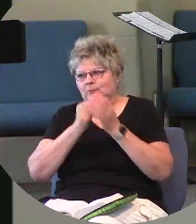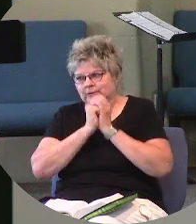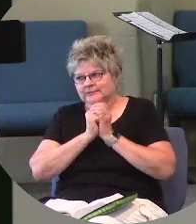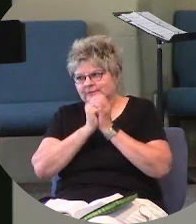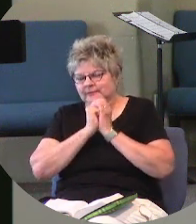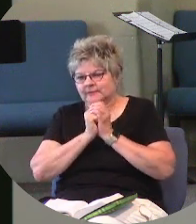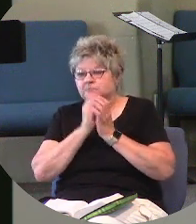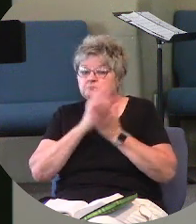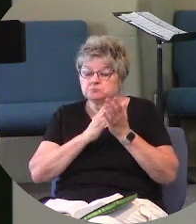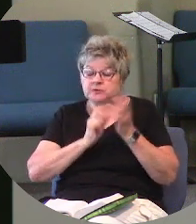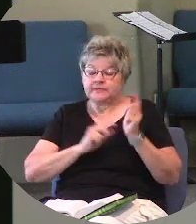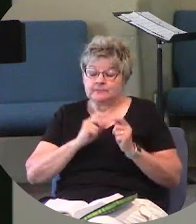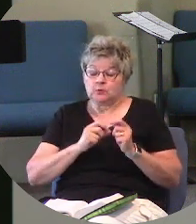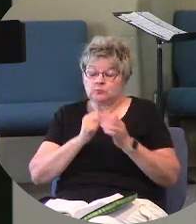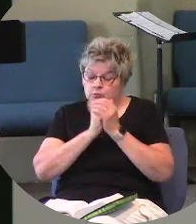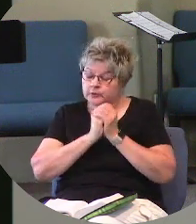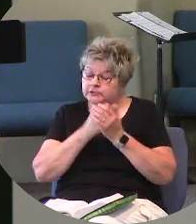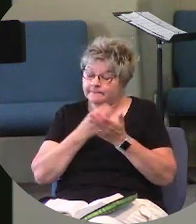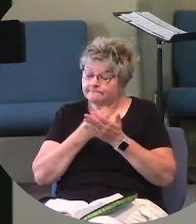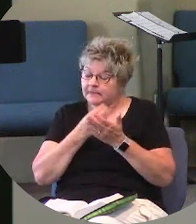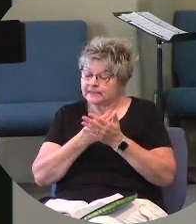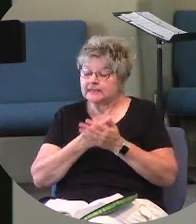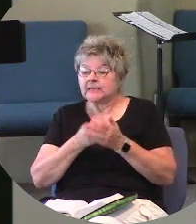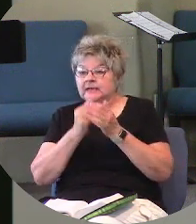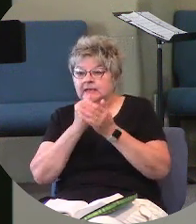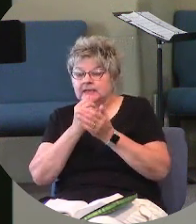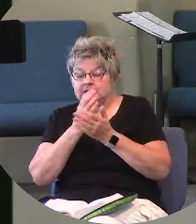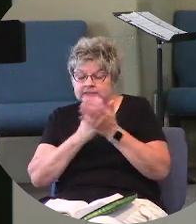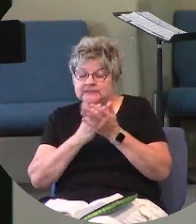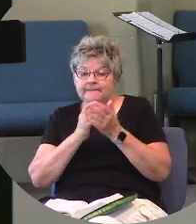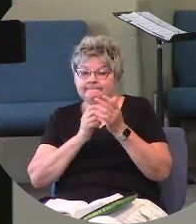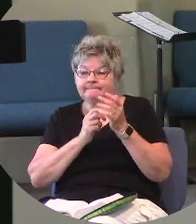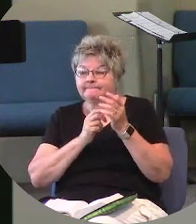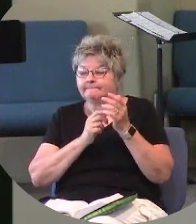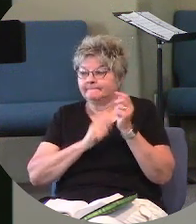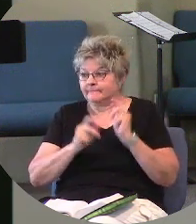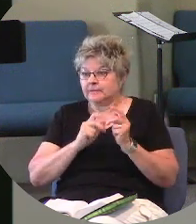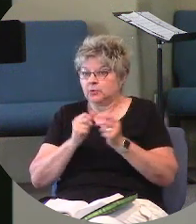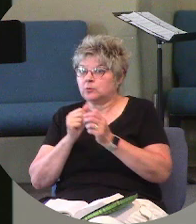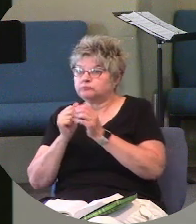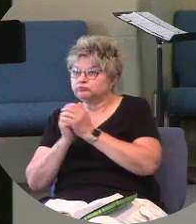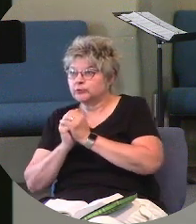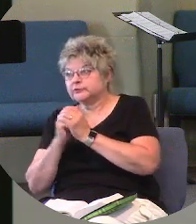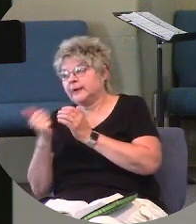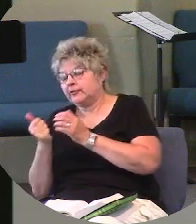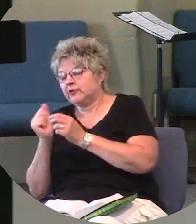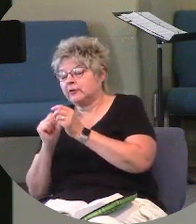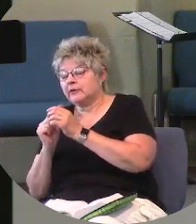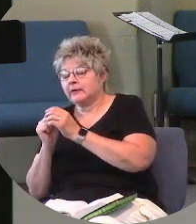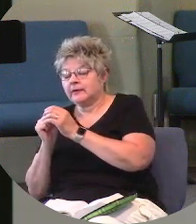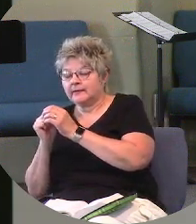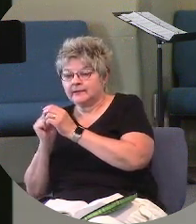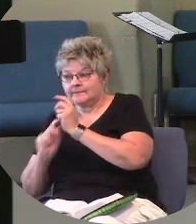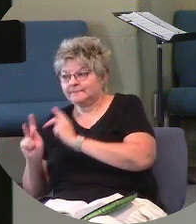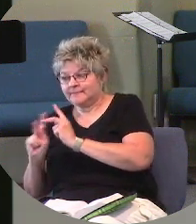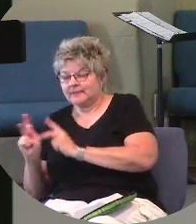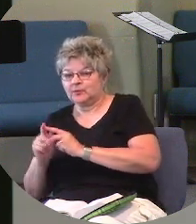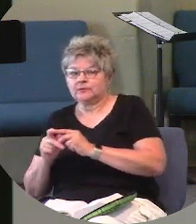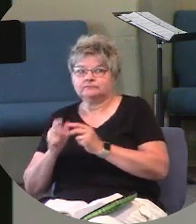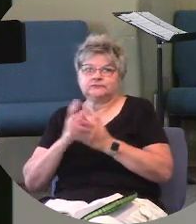Some people worship money. Some people worship people. Some people worship traditions. Some people worship